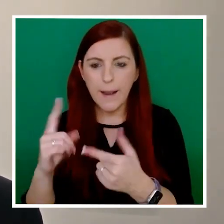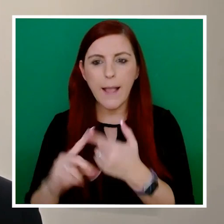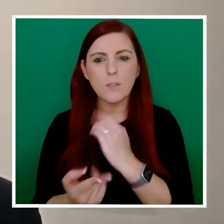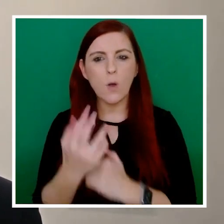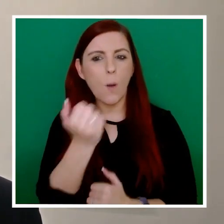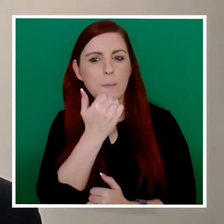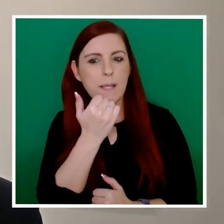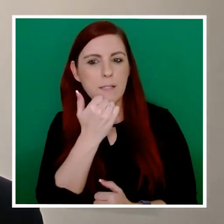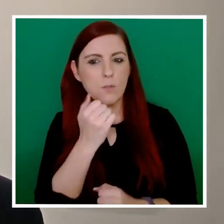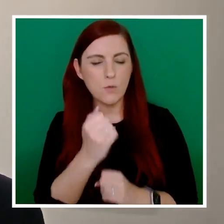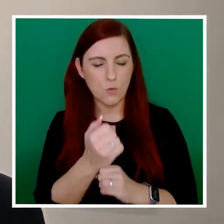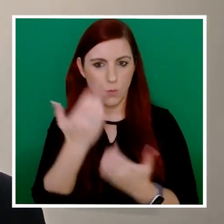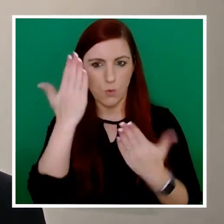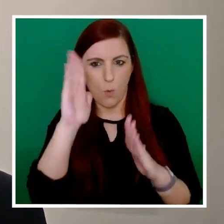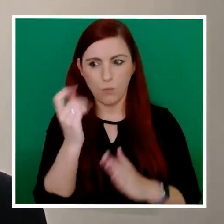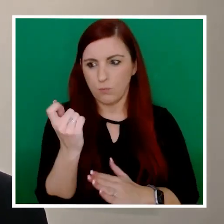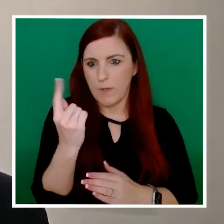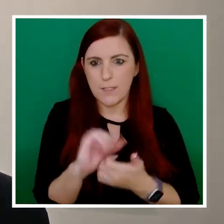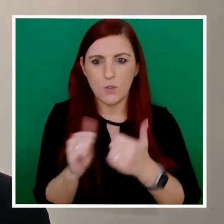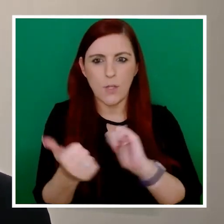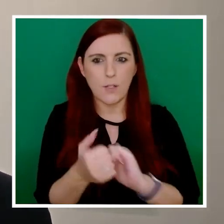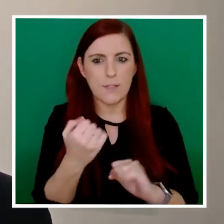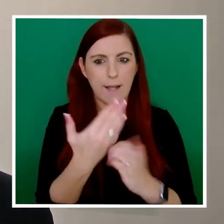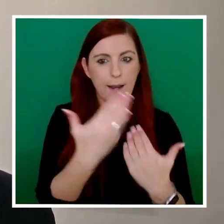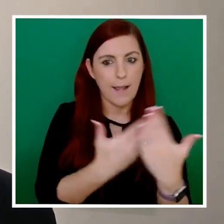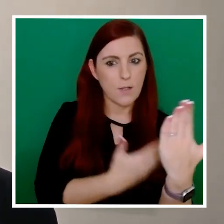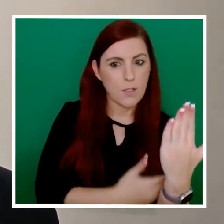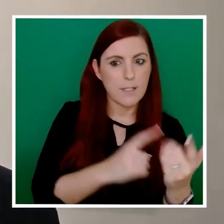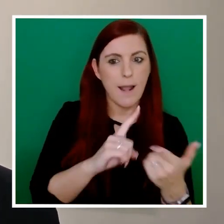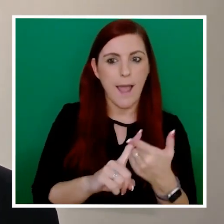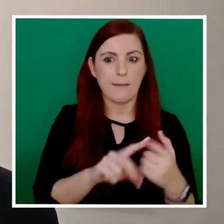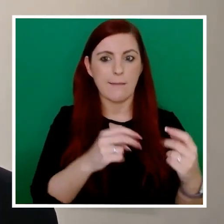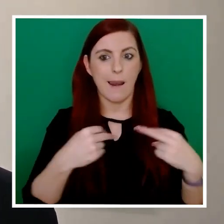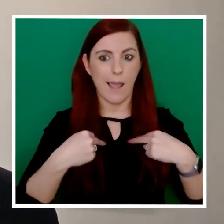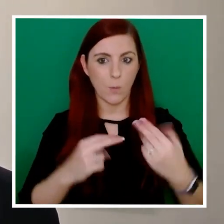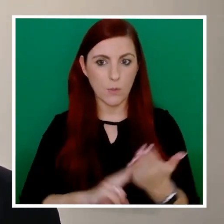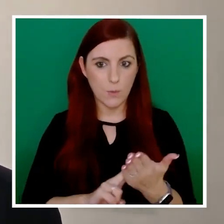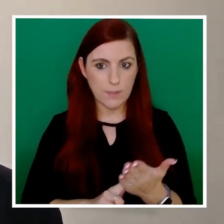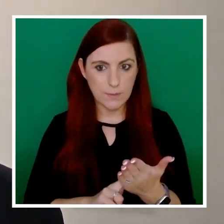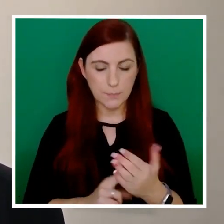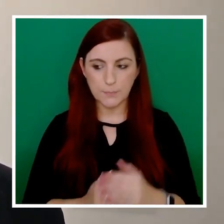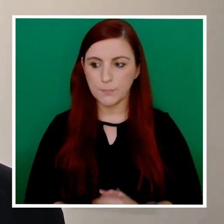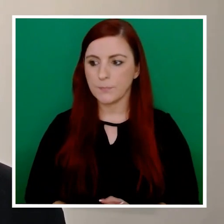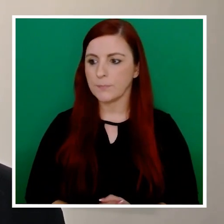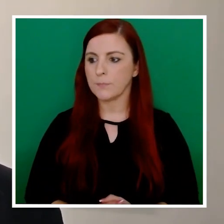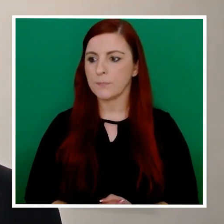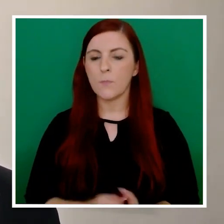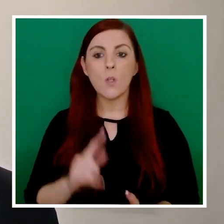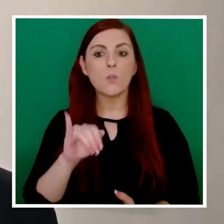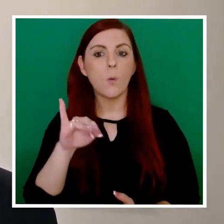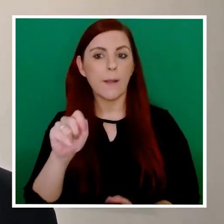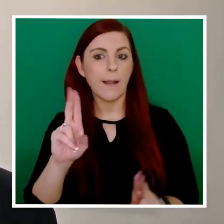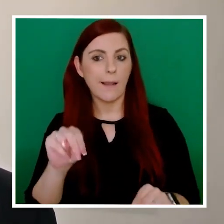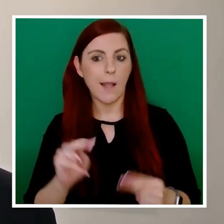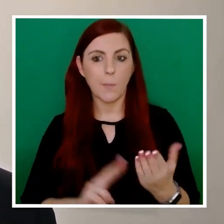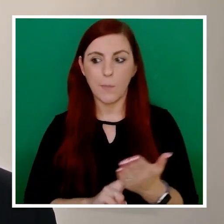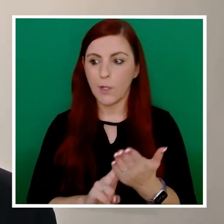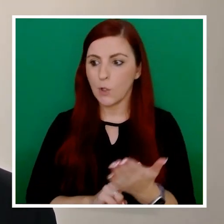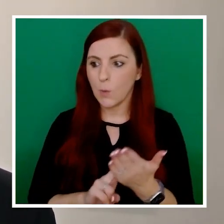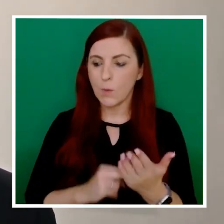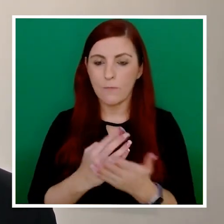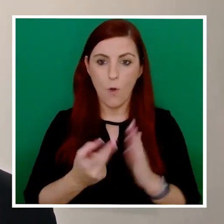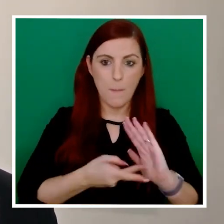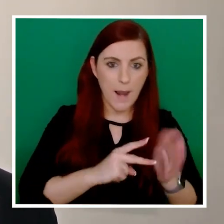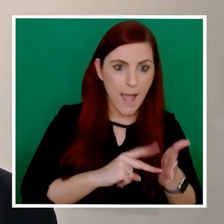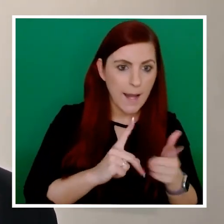to reflect recent changes in legislation and terminology. The toolkit can be used to inform planning,